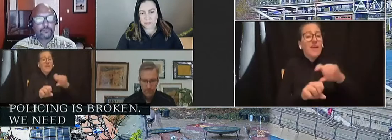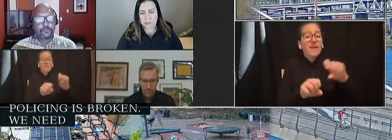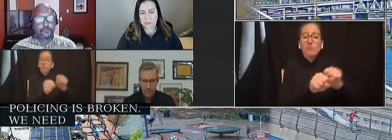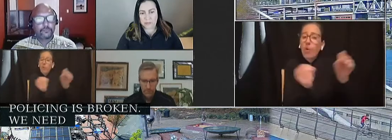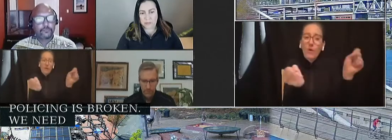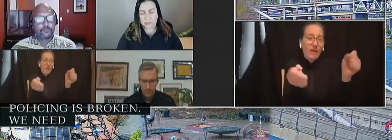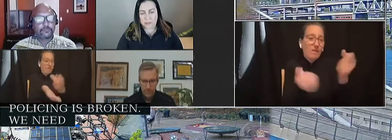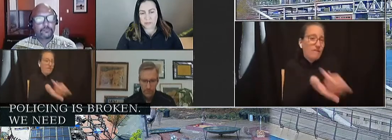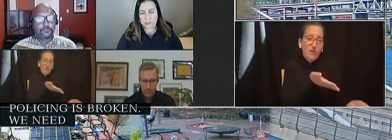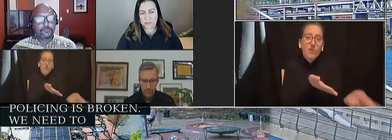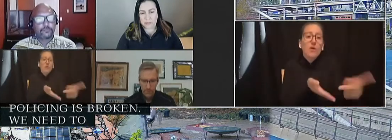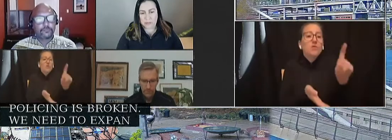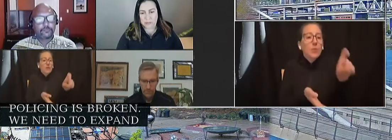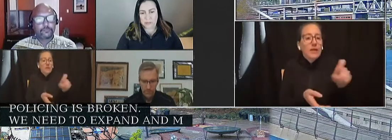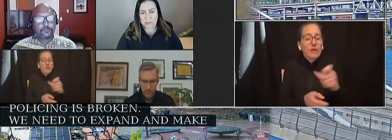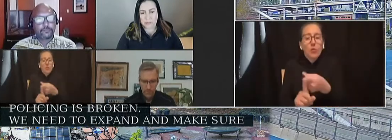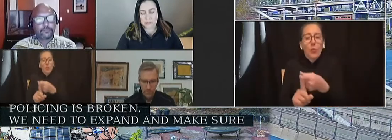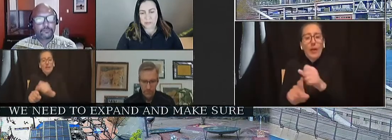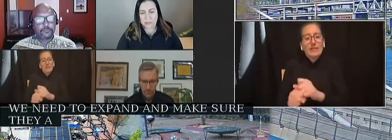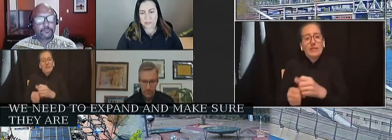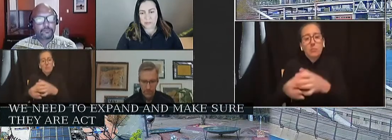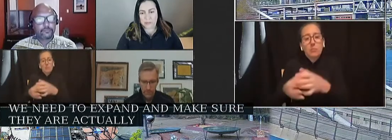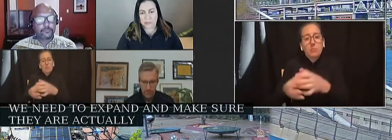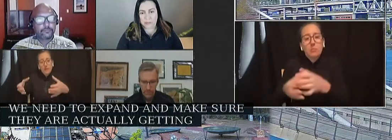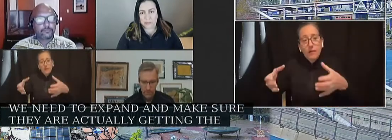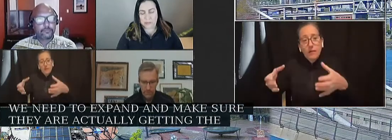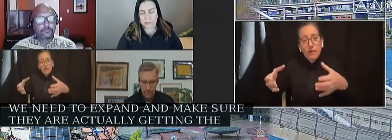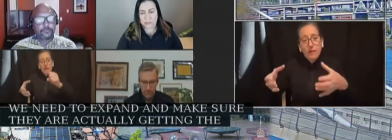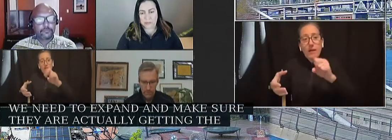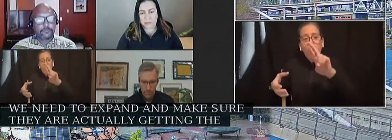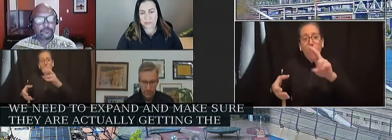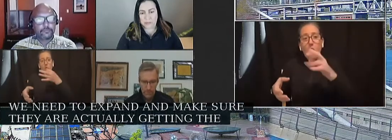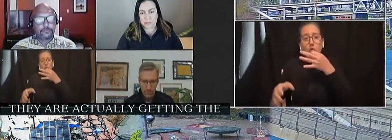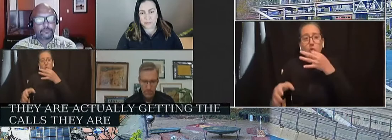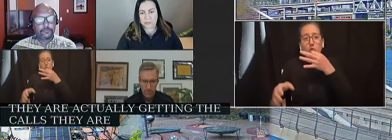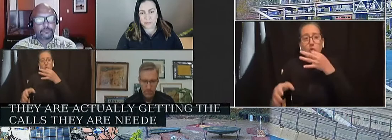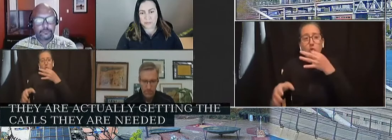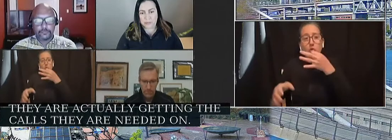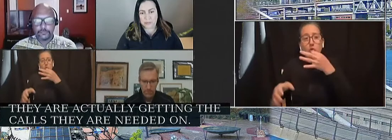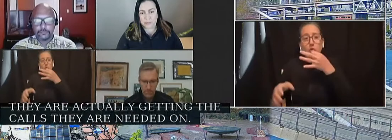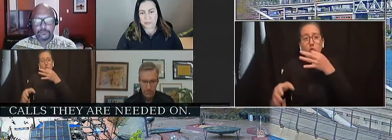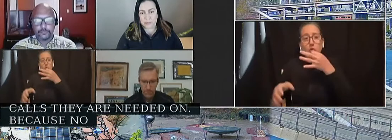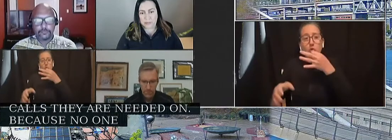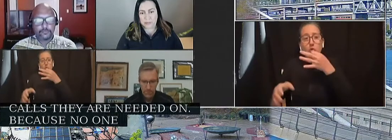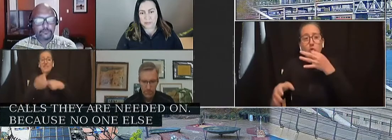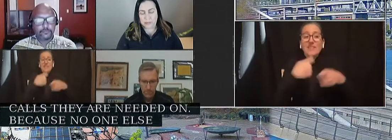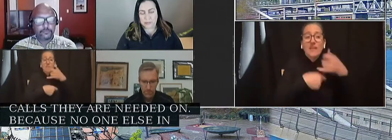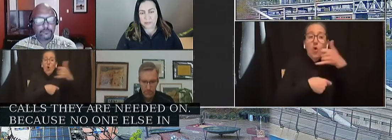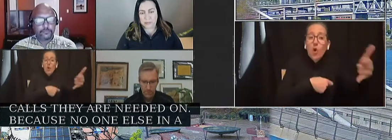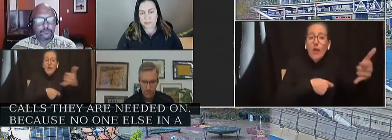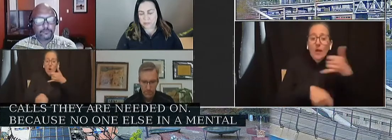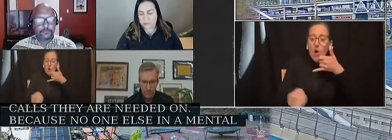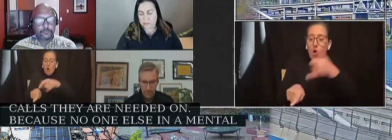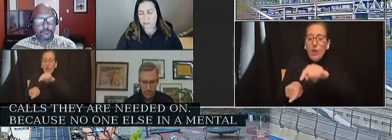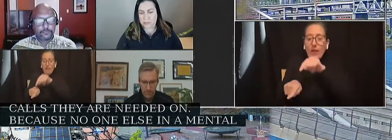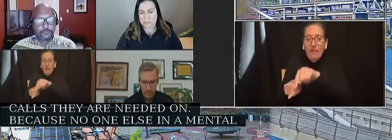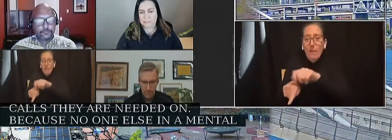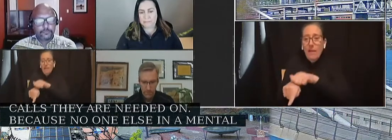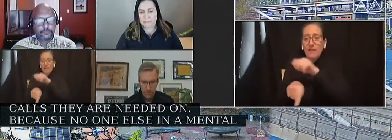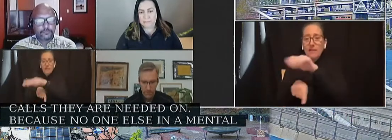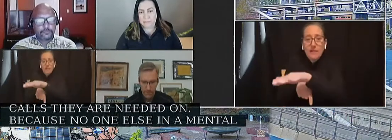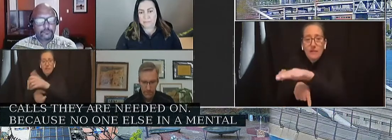possible and make sure they are actually getting the calls that they are needed on because no one else in a mental health crisis should die at the hands of the police.